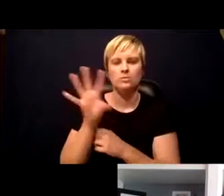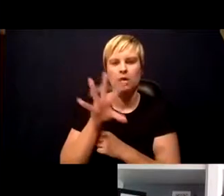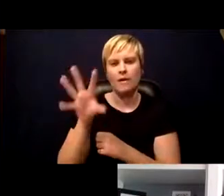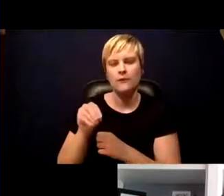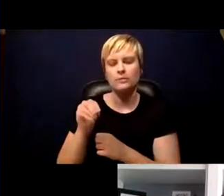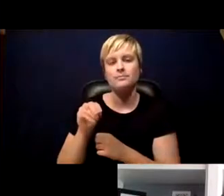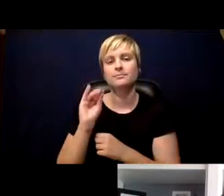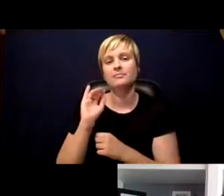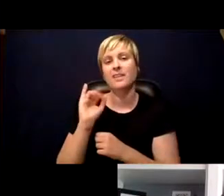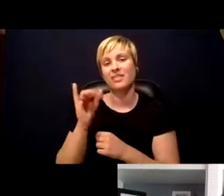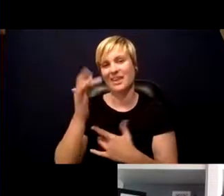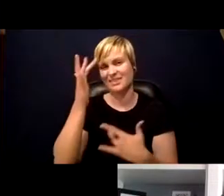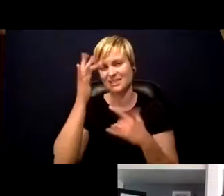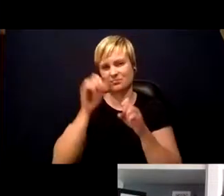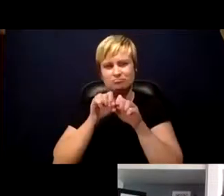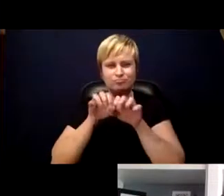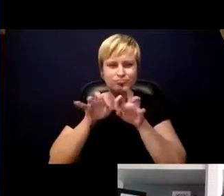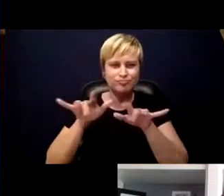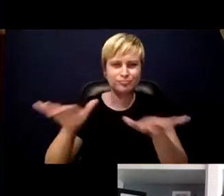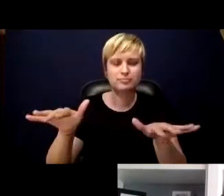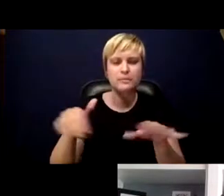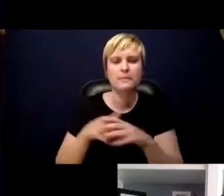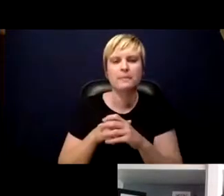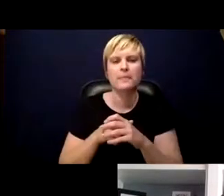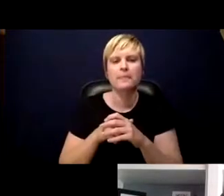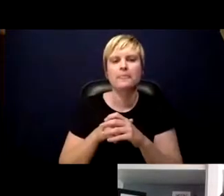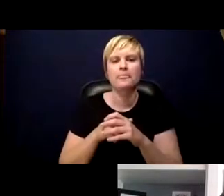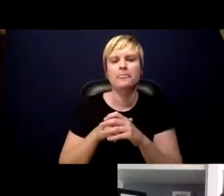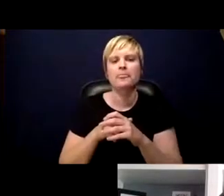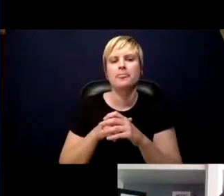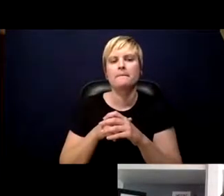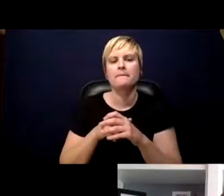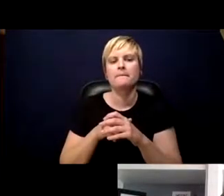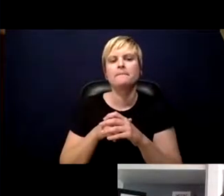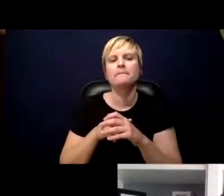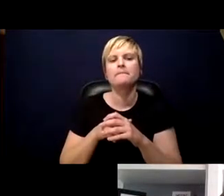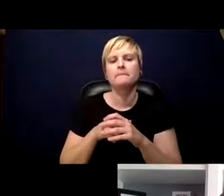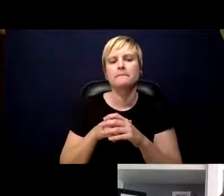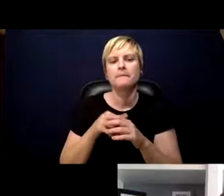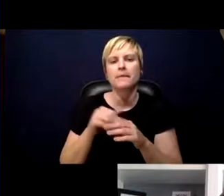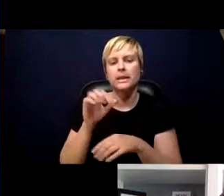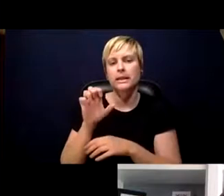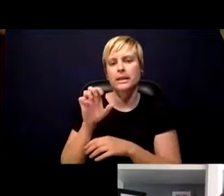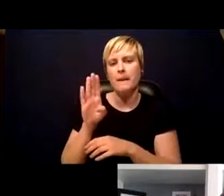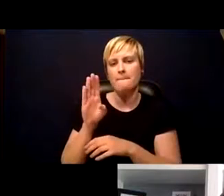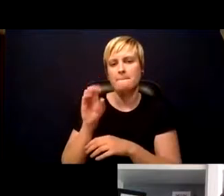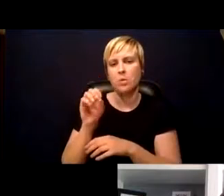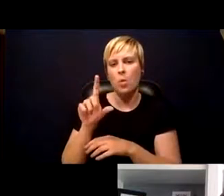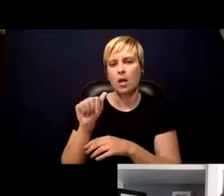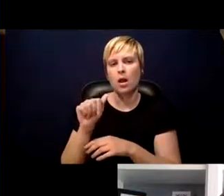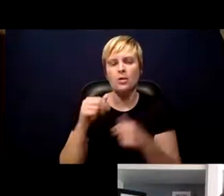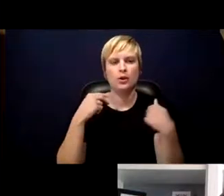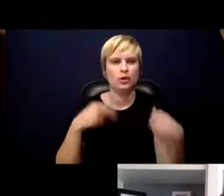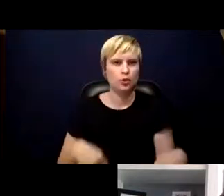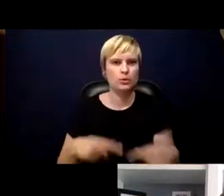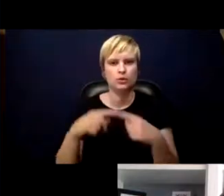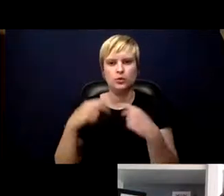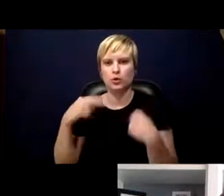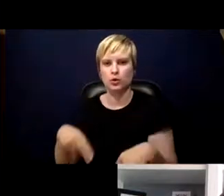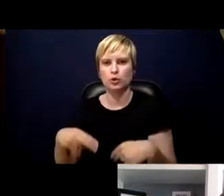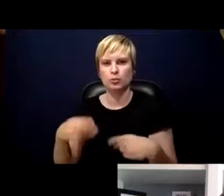before WHO declared Ebola over in the human population, human to human transmission, we've had 28